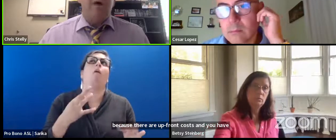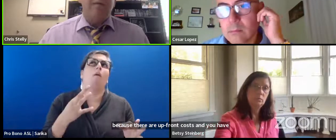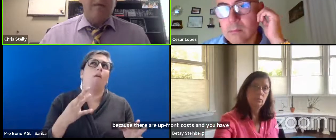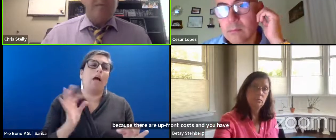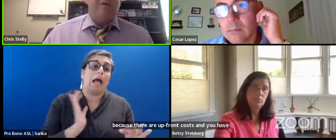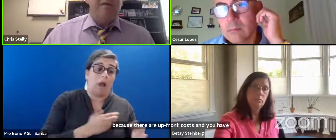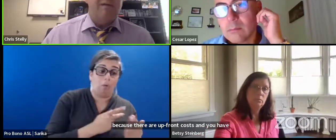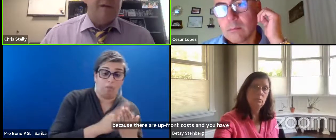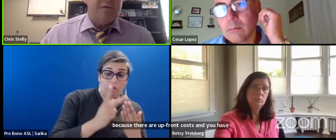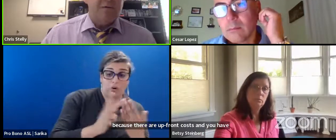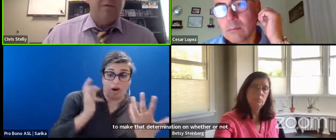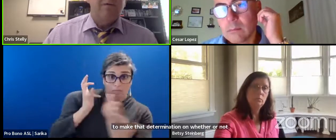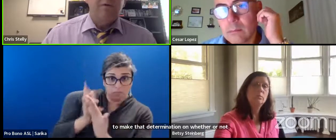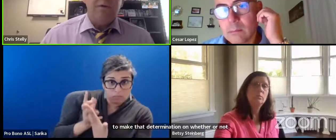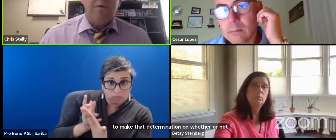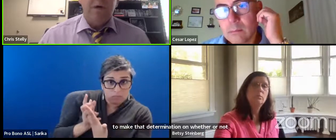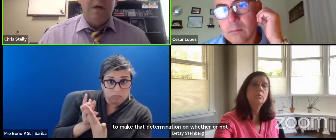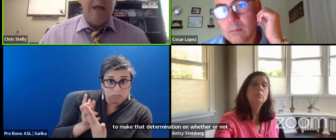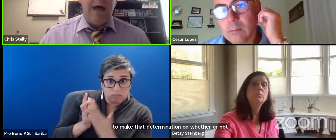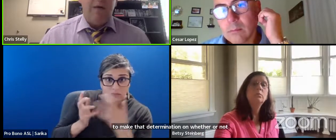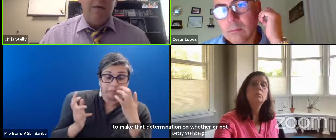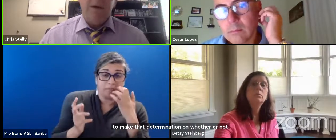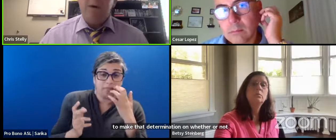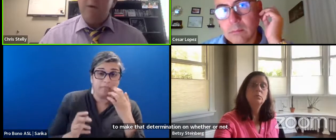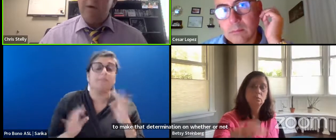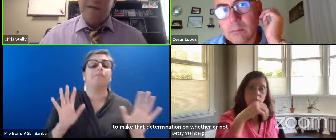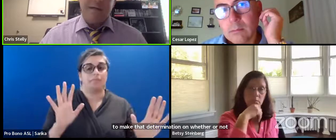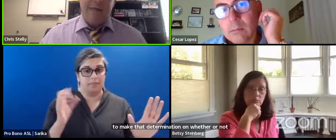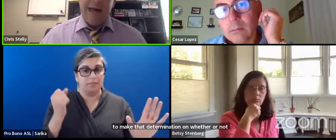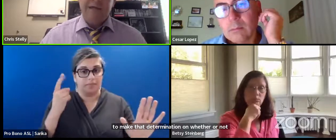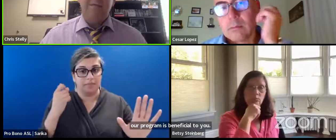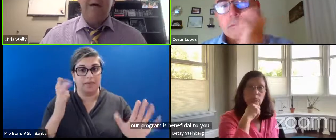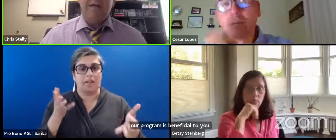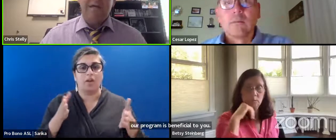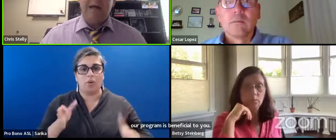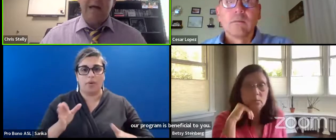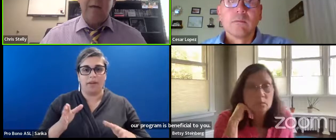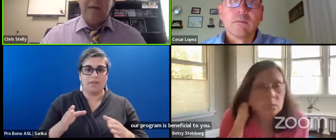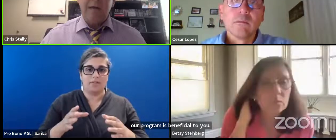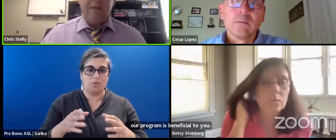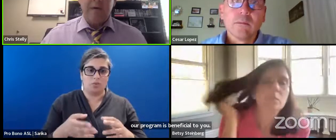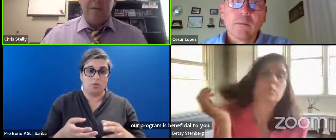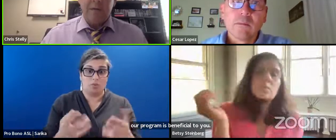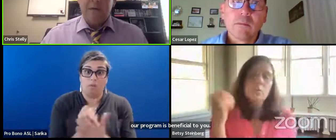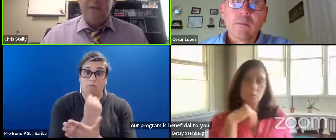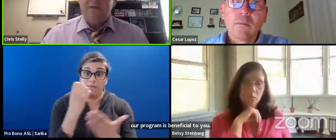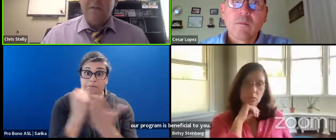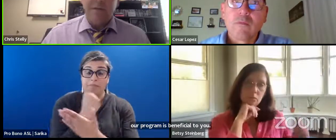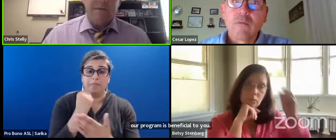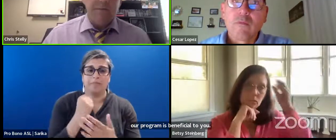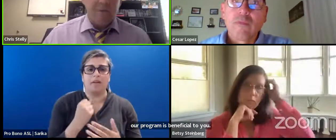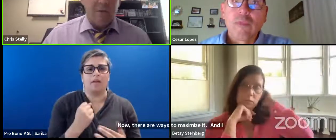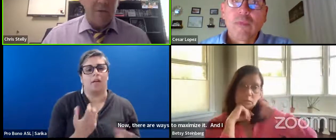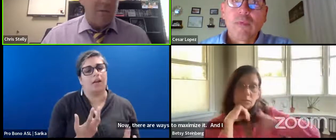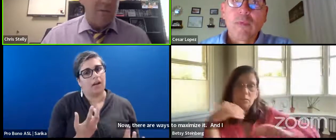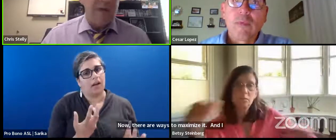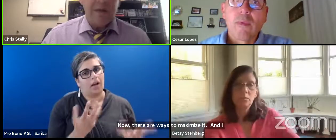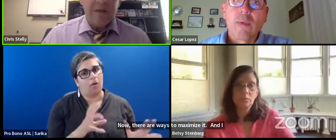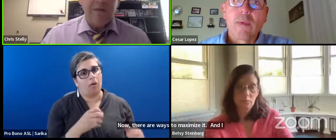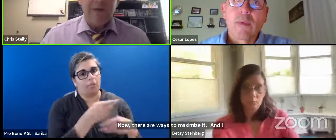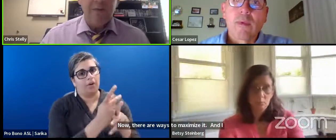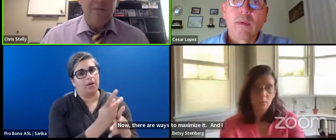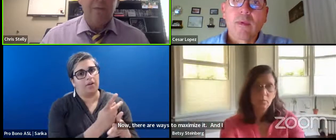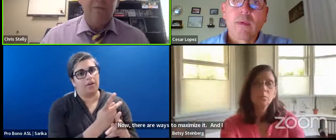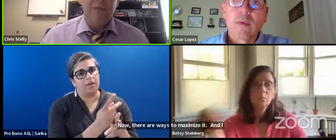Our program. Is beneficial. To you. Now. There are ways. To maximize it. And I would hate. For any production. To leave. Quote unquote.